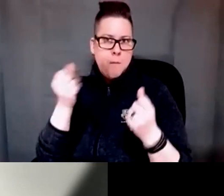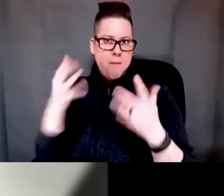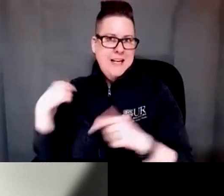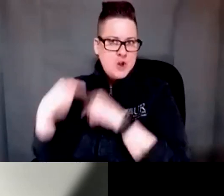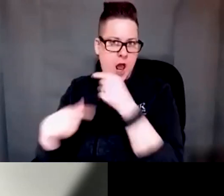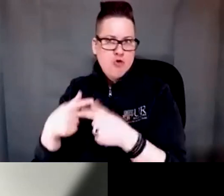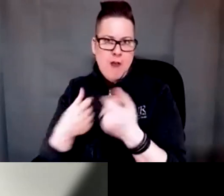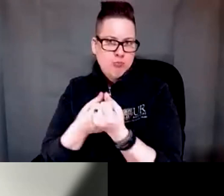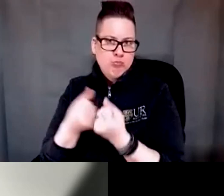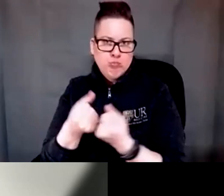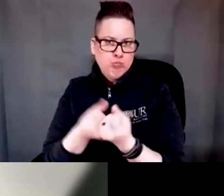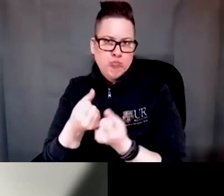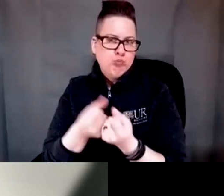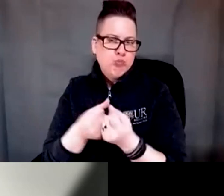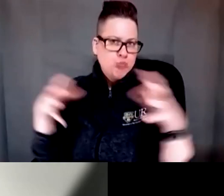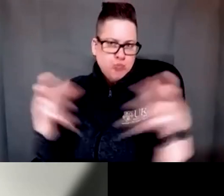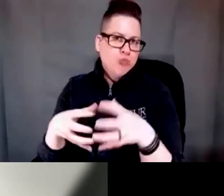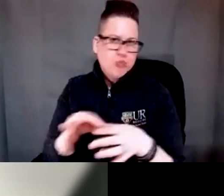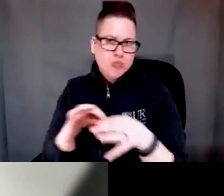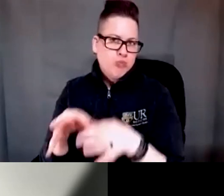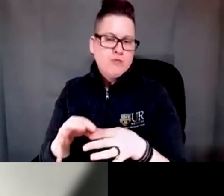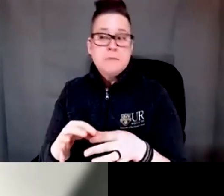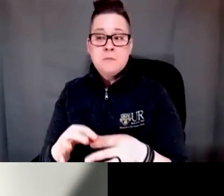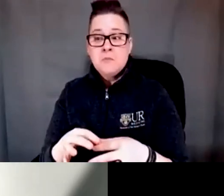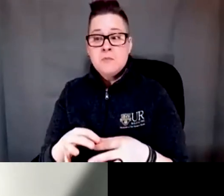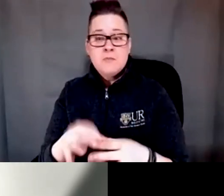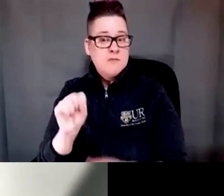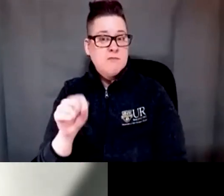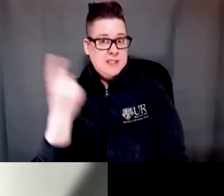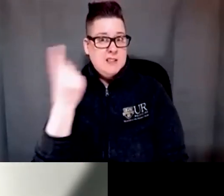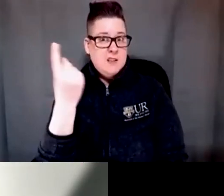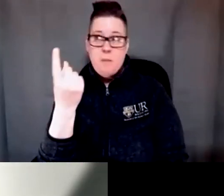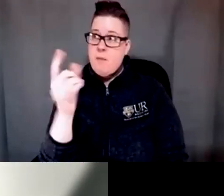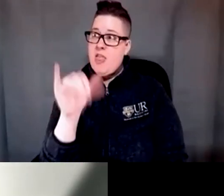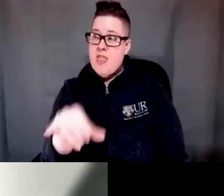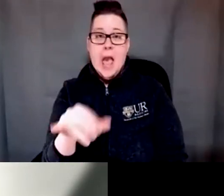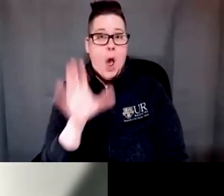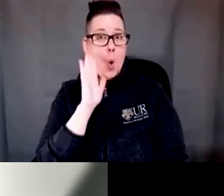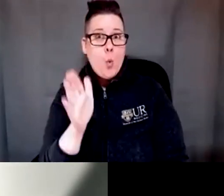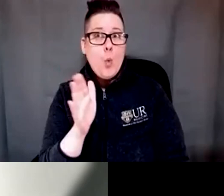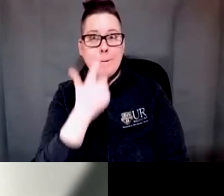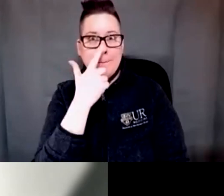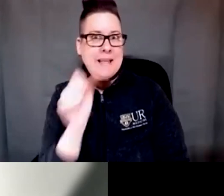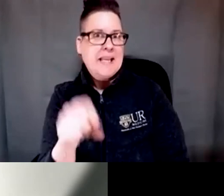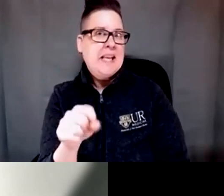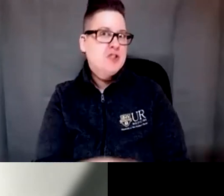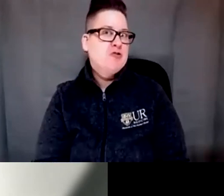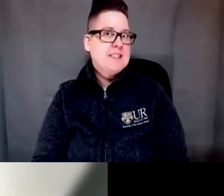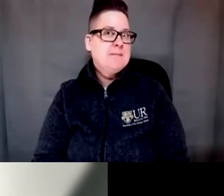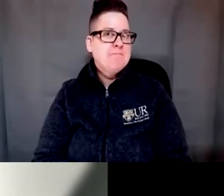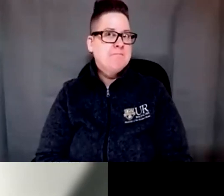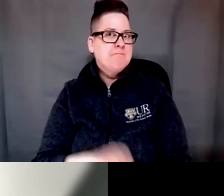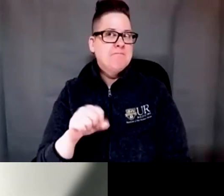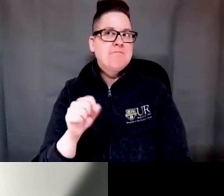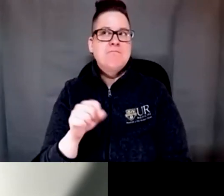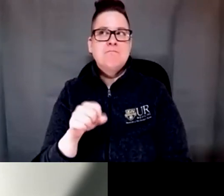large factor and so to do something along those lines I think would be a really really interesting sort